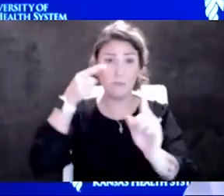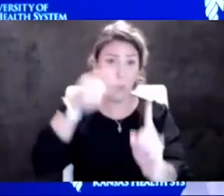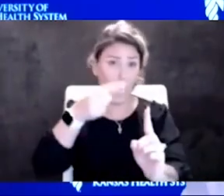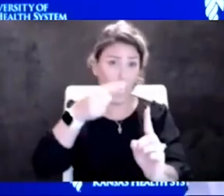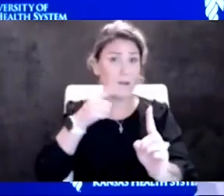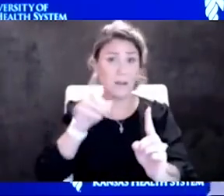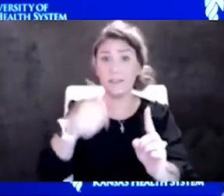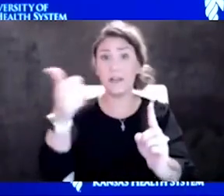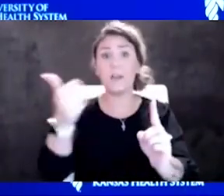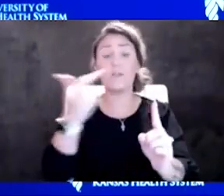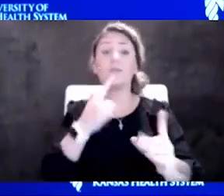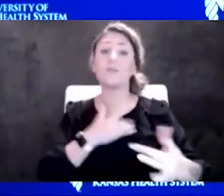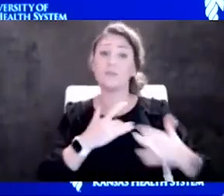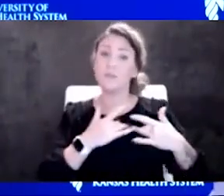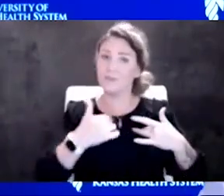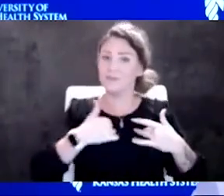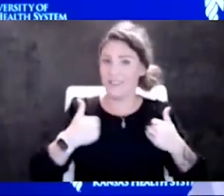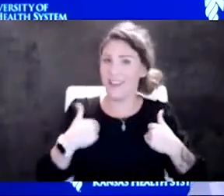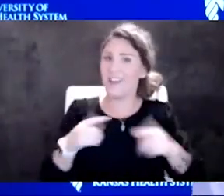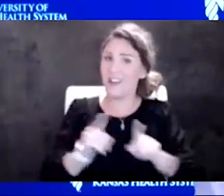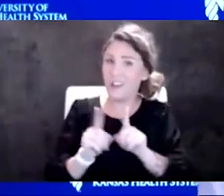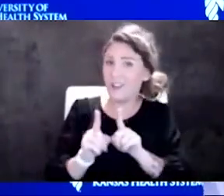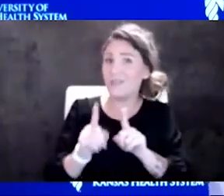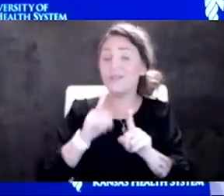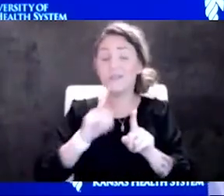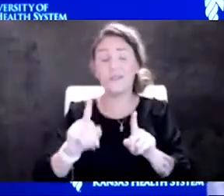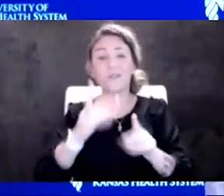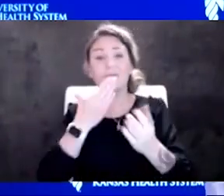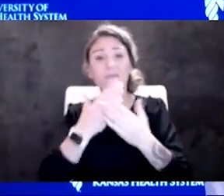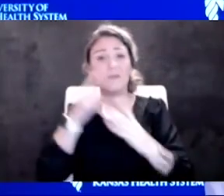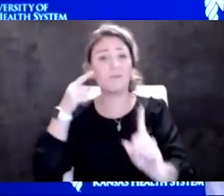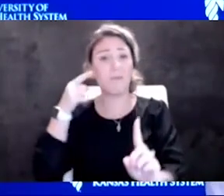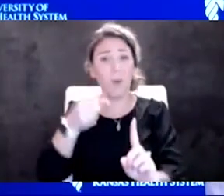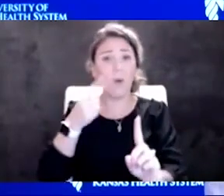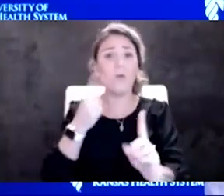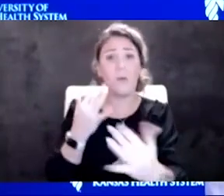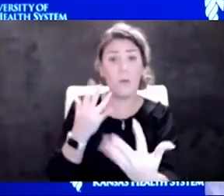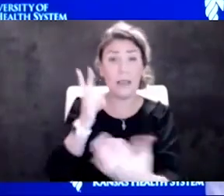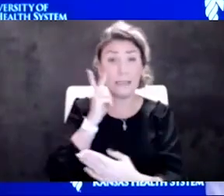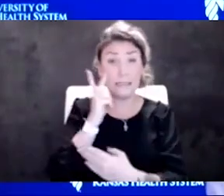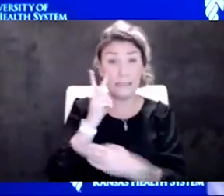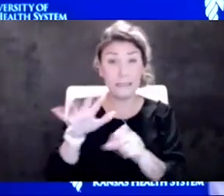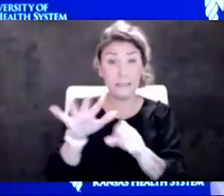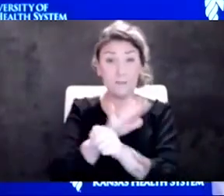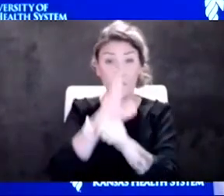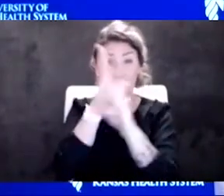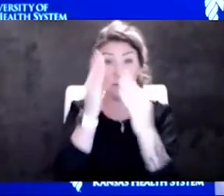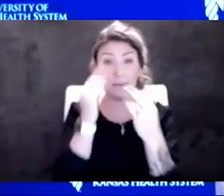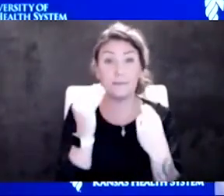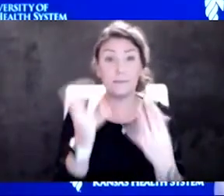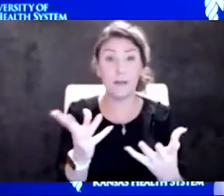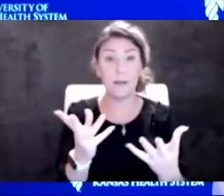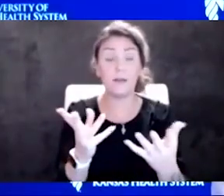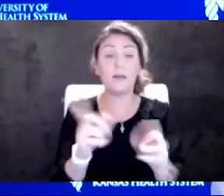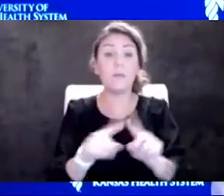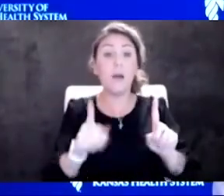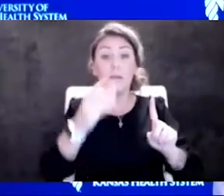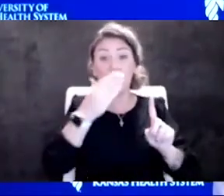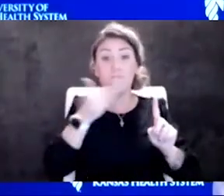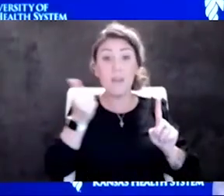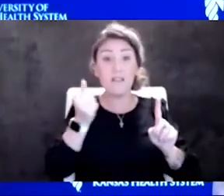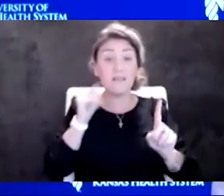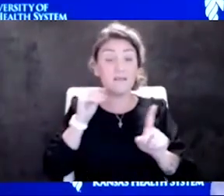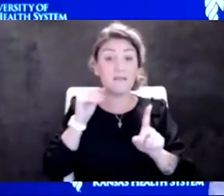concerns I had as well. So I think that's a very good point. We will wait and see the full data set. But the best effect, I believe, that was